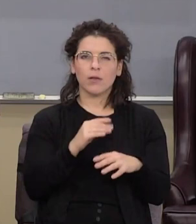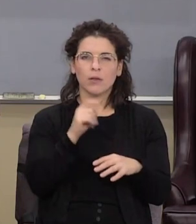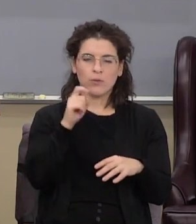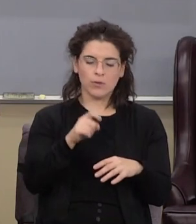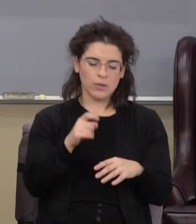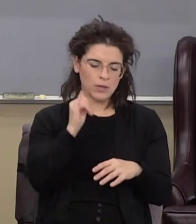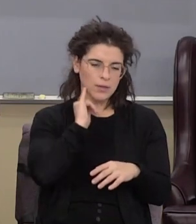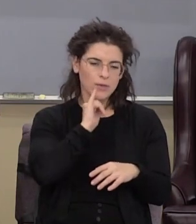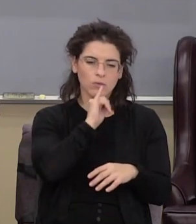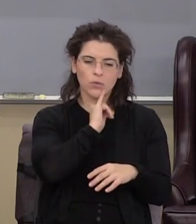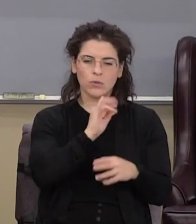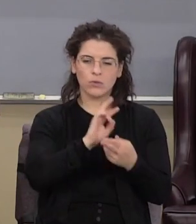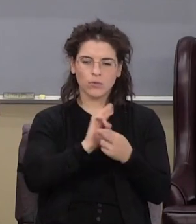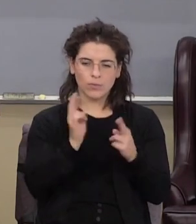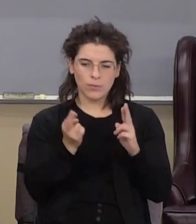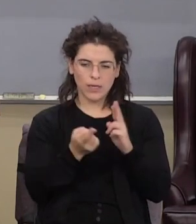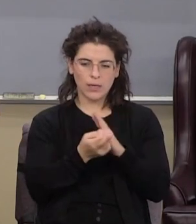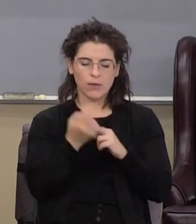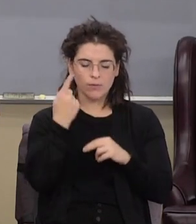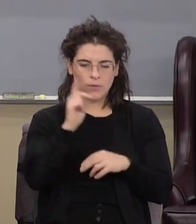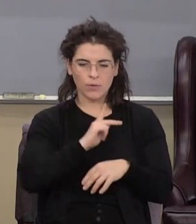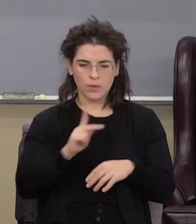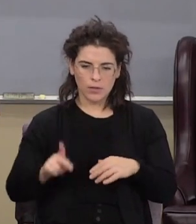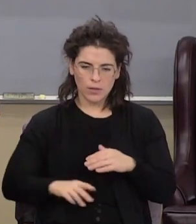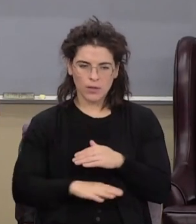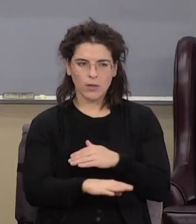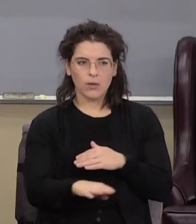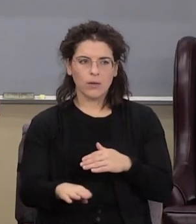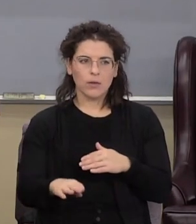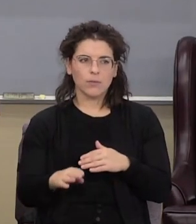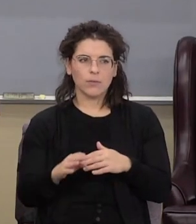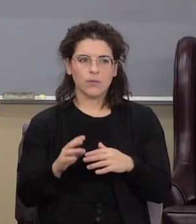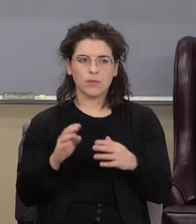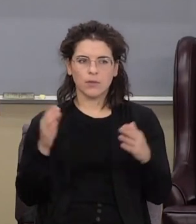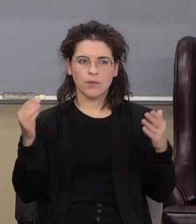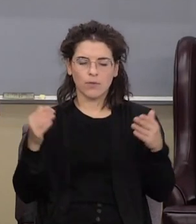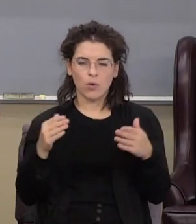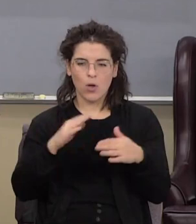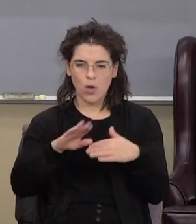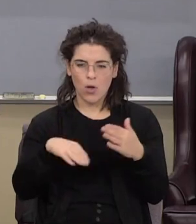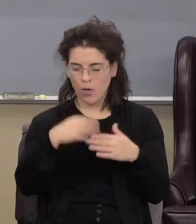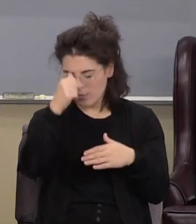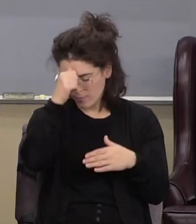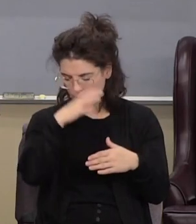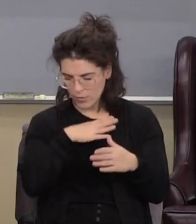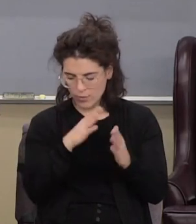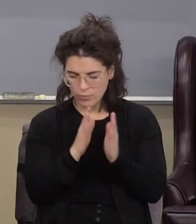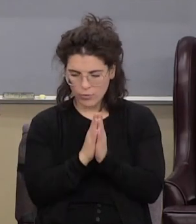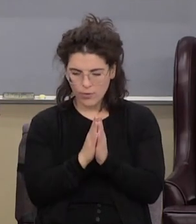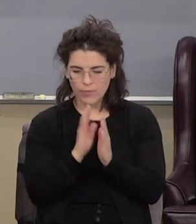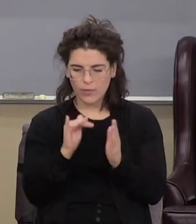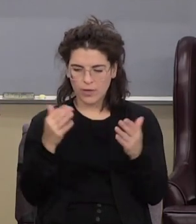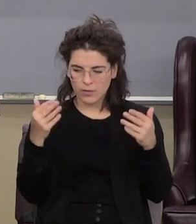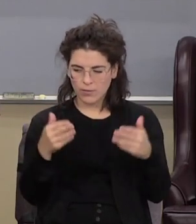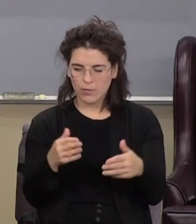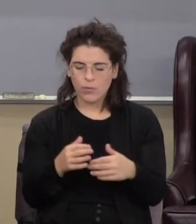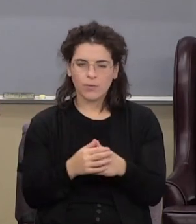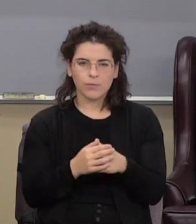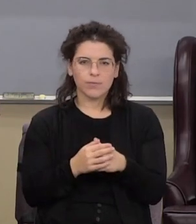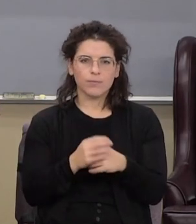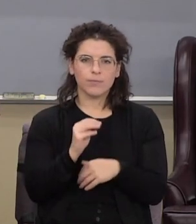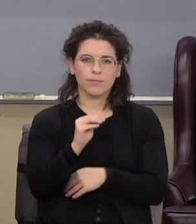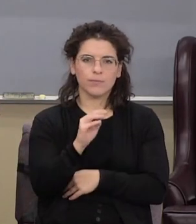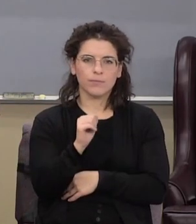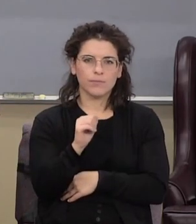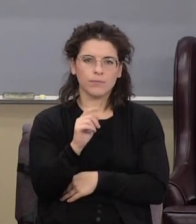Israel needed to repent for the kingdom it's the issue all men pray that's the issue now look at chapter 9